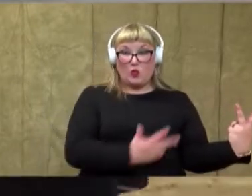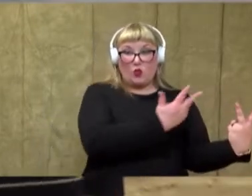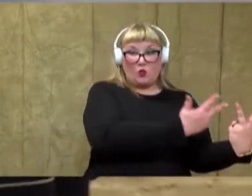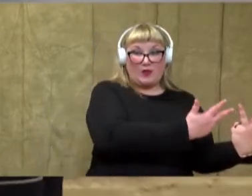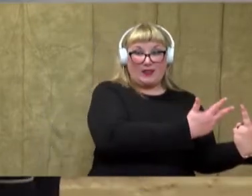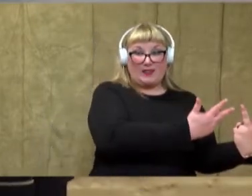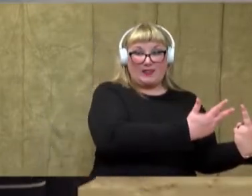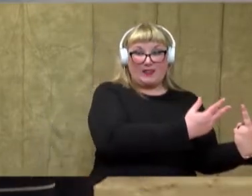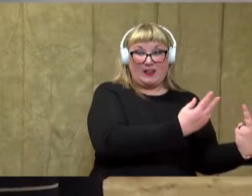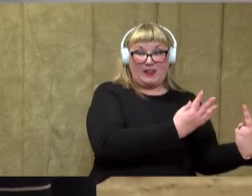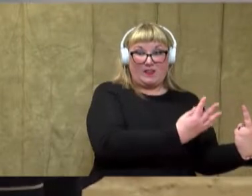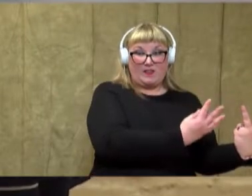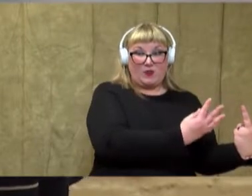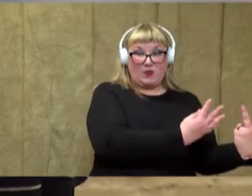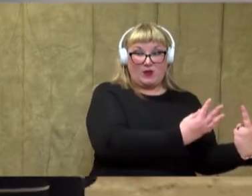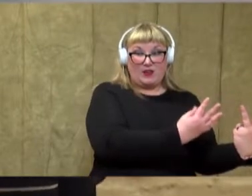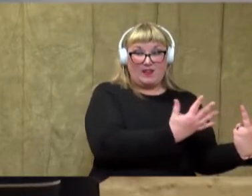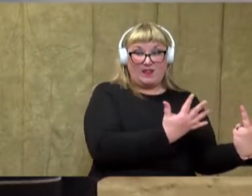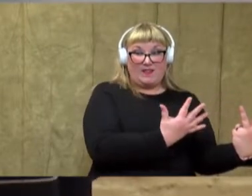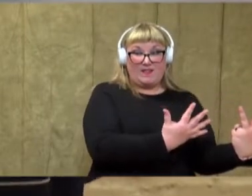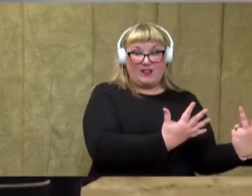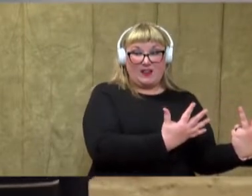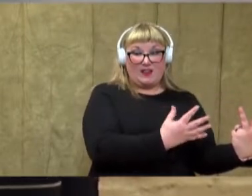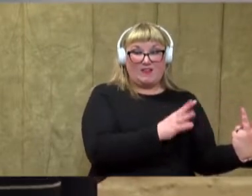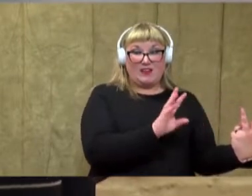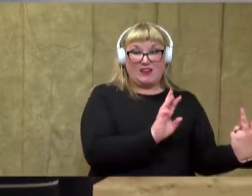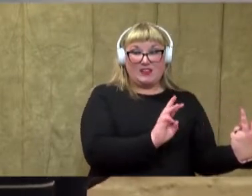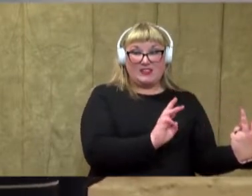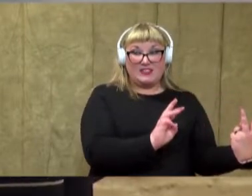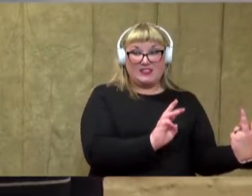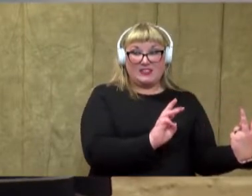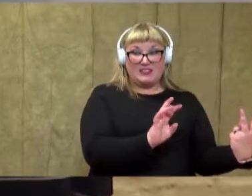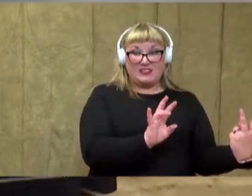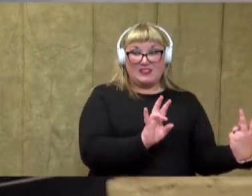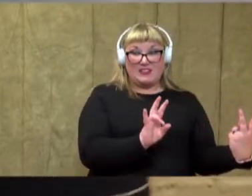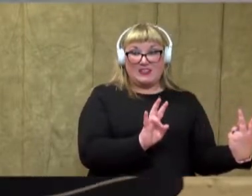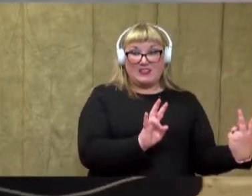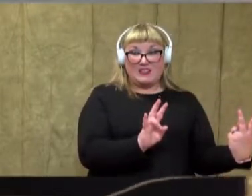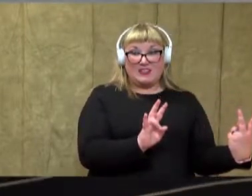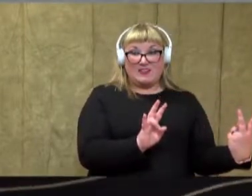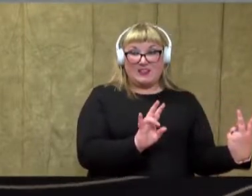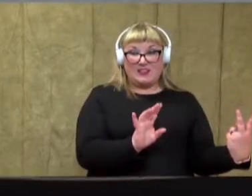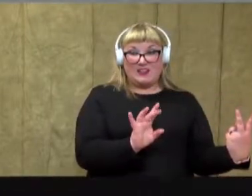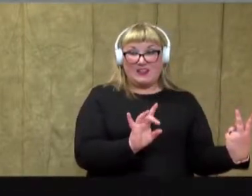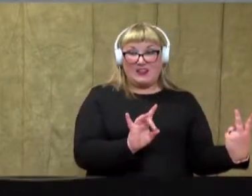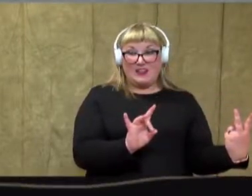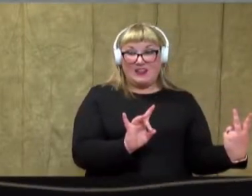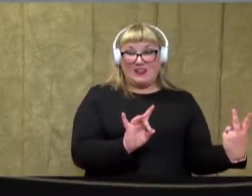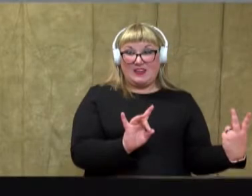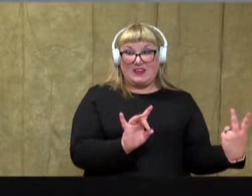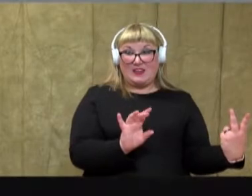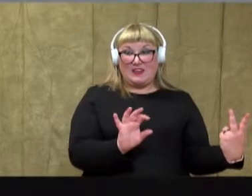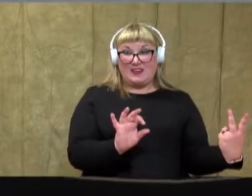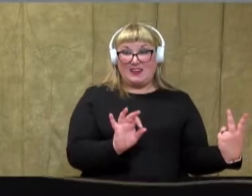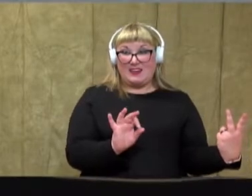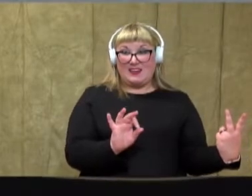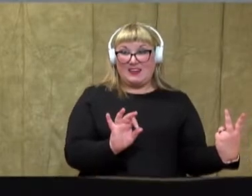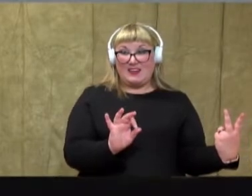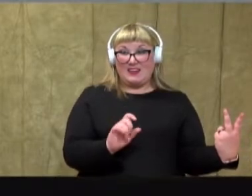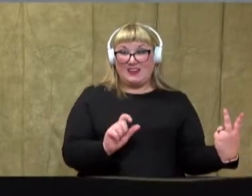3, 4, 5, 6, 7, 8,